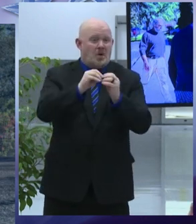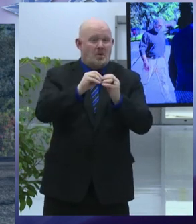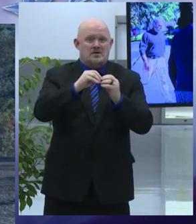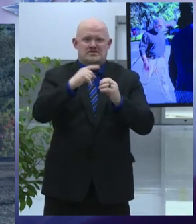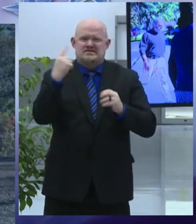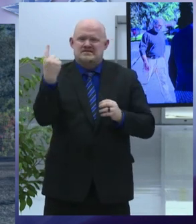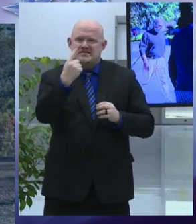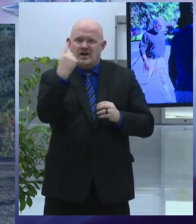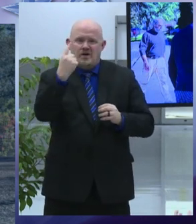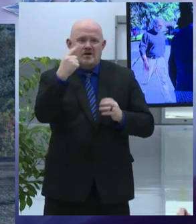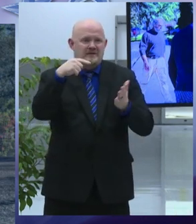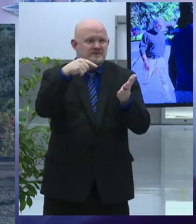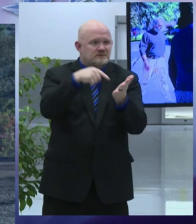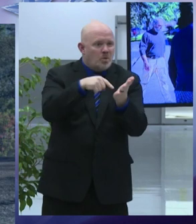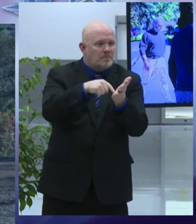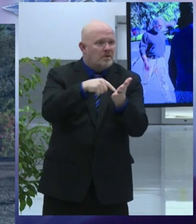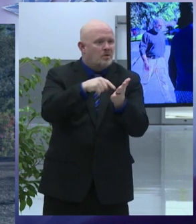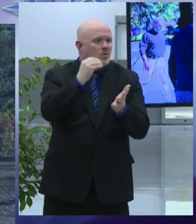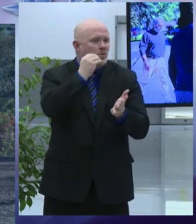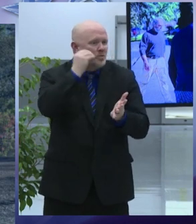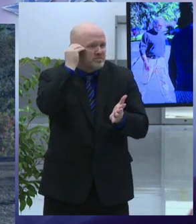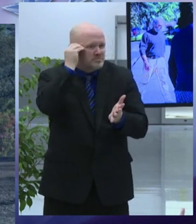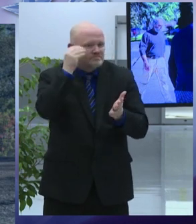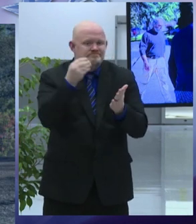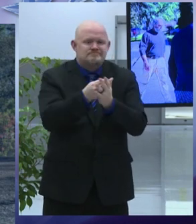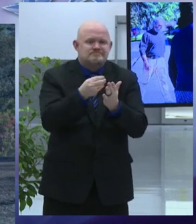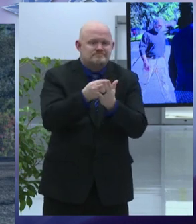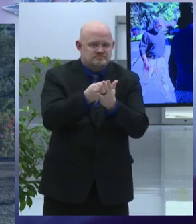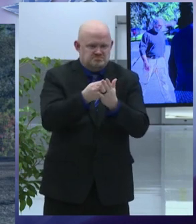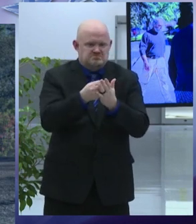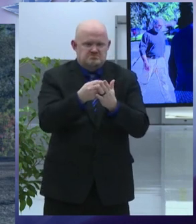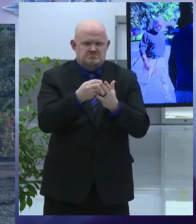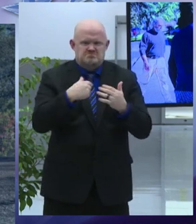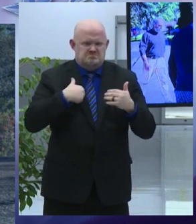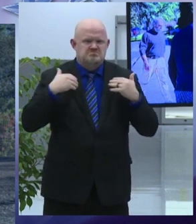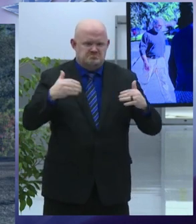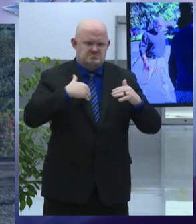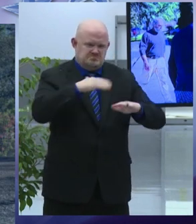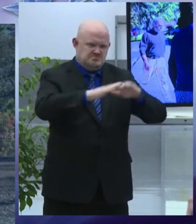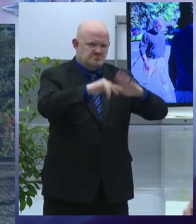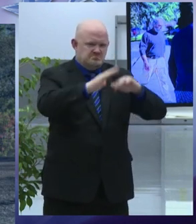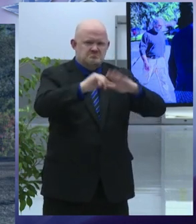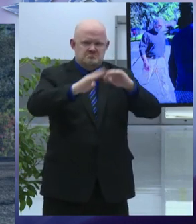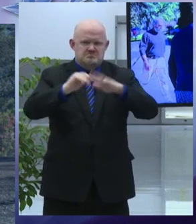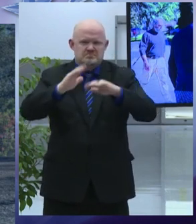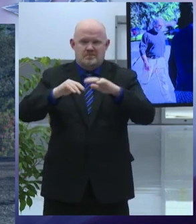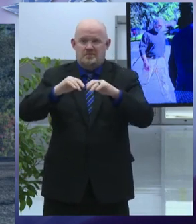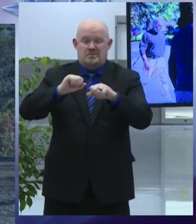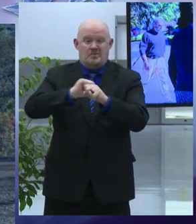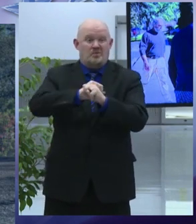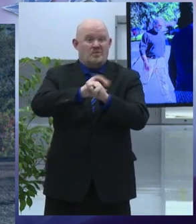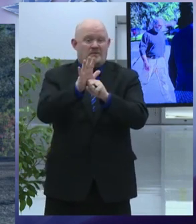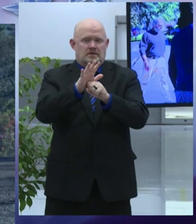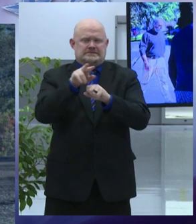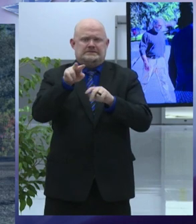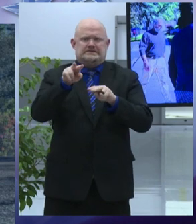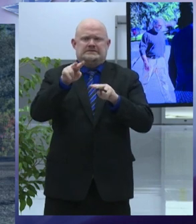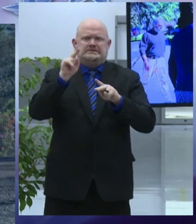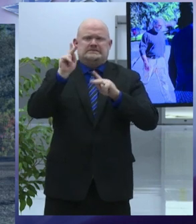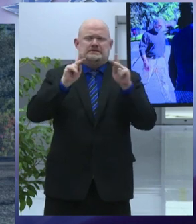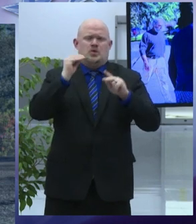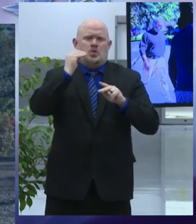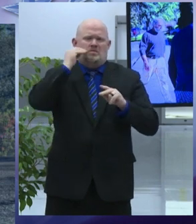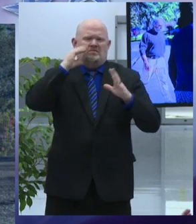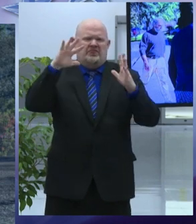the pandemic exacerbated a severe housing crisis in our city in the coming weeks as outlined in our arpa strategy we will advance to the council